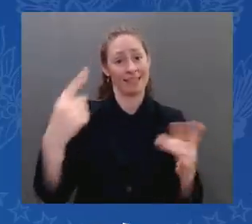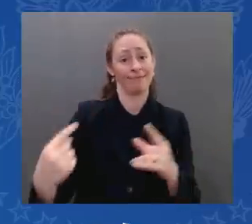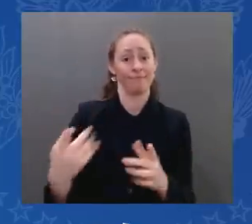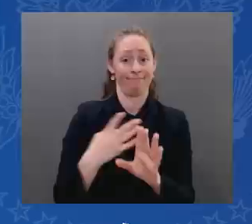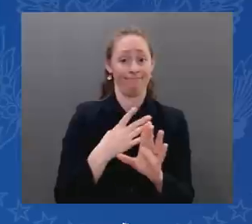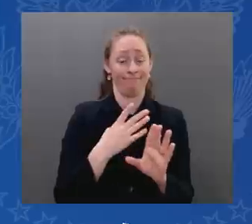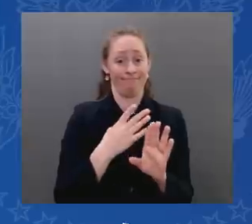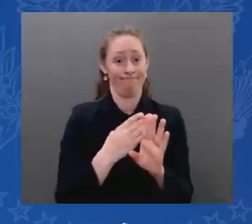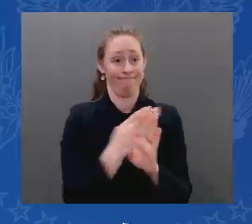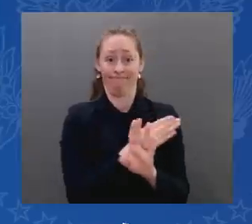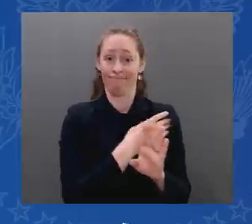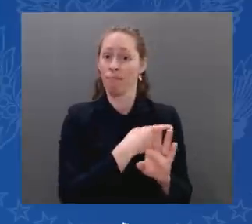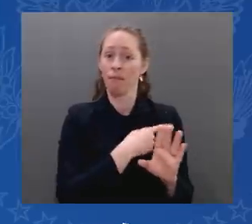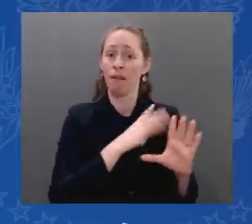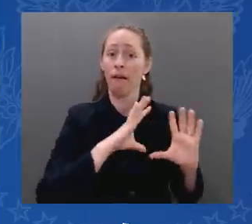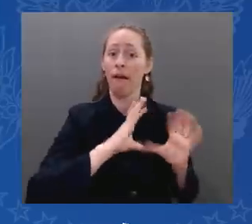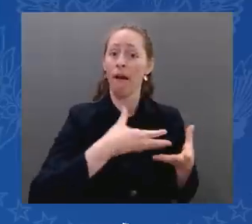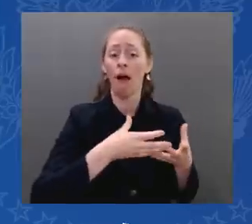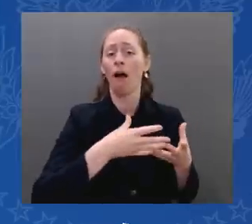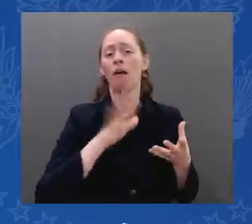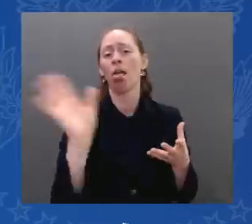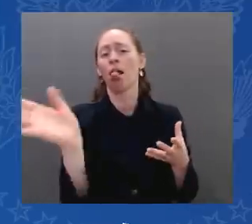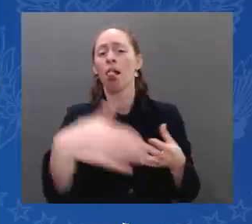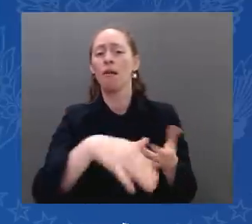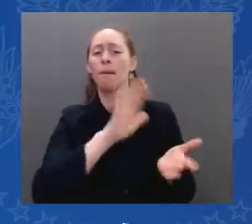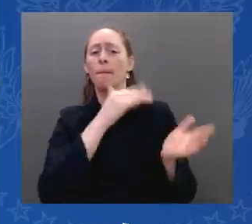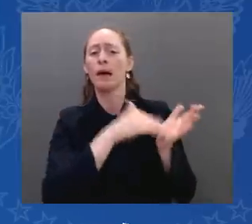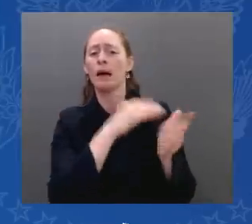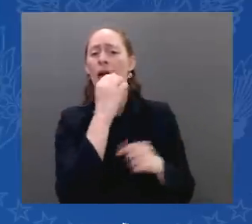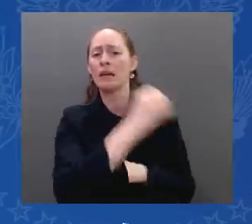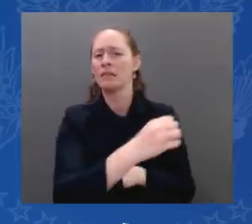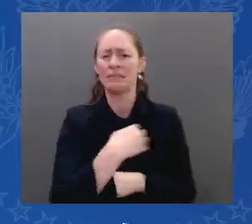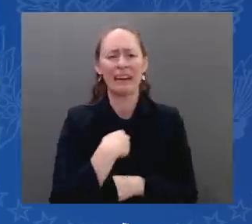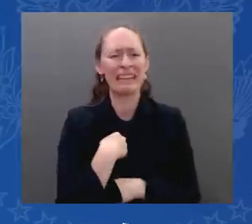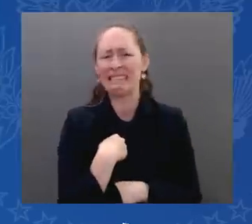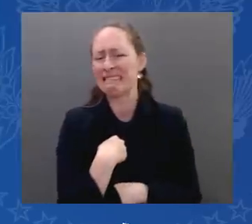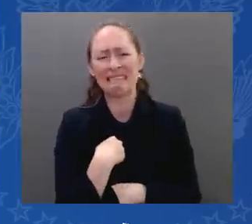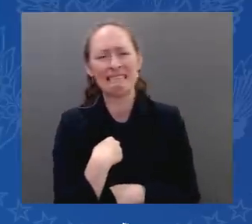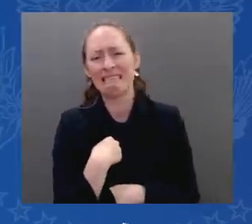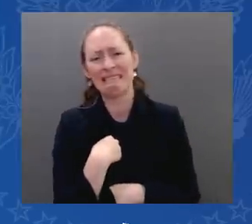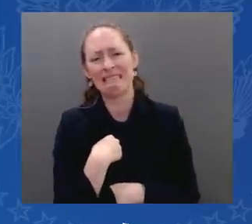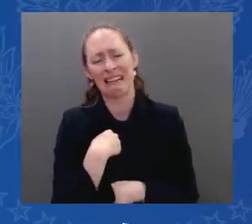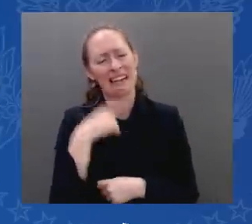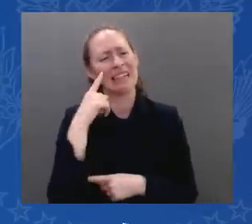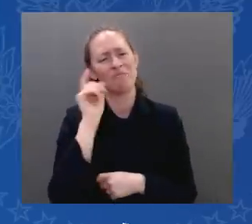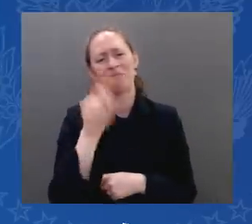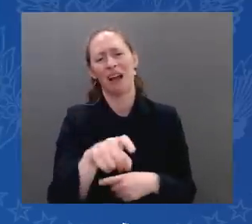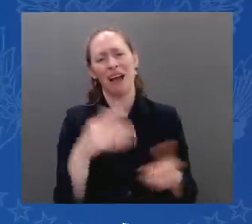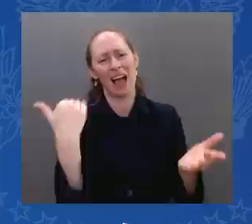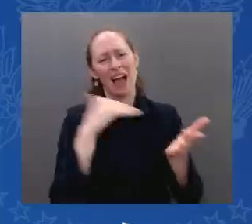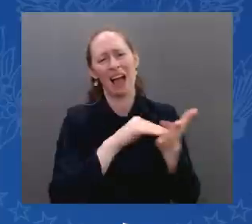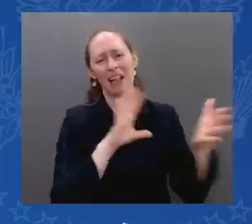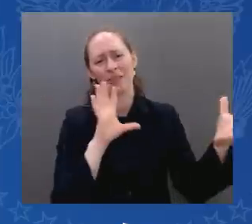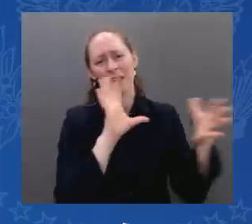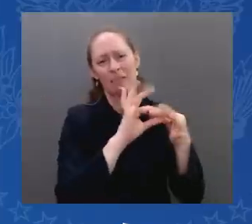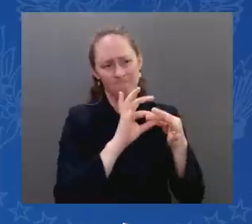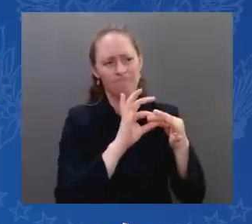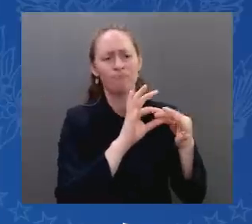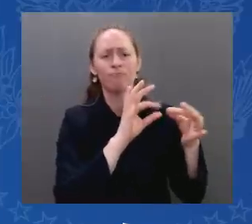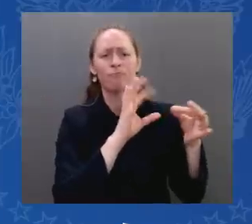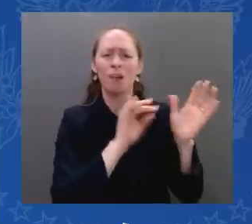And so there are so many issues at stake that I want to make clear that we can